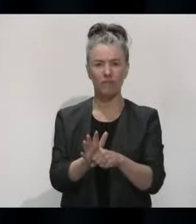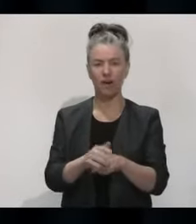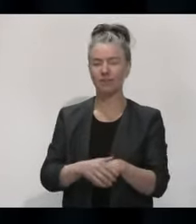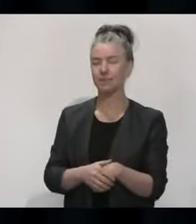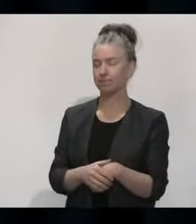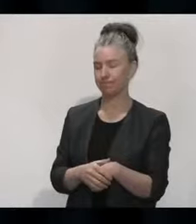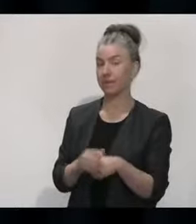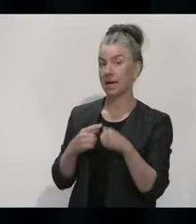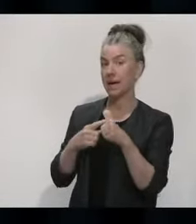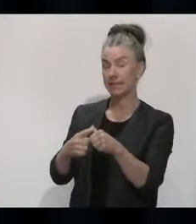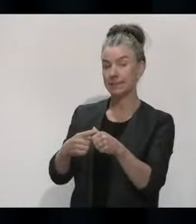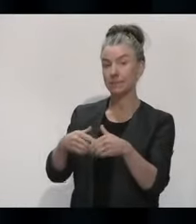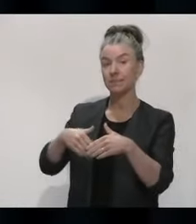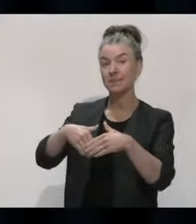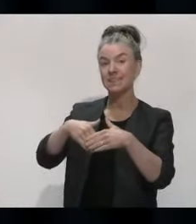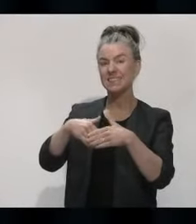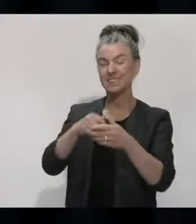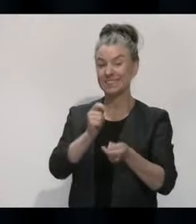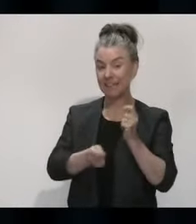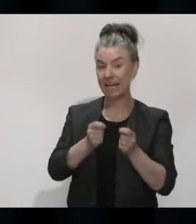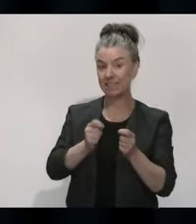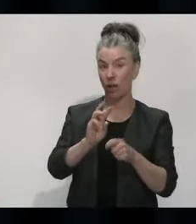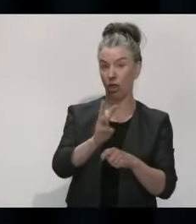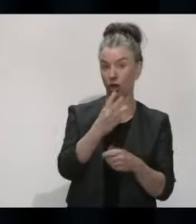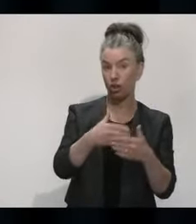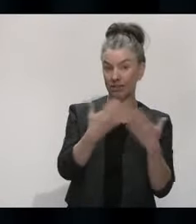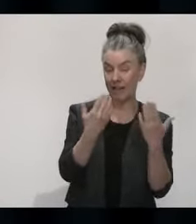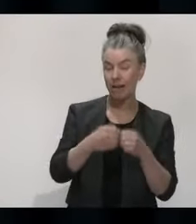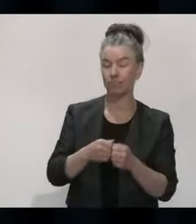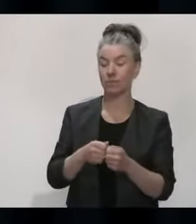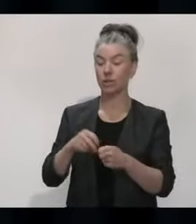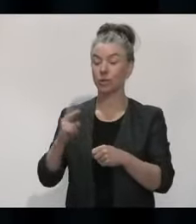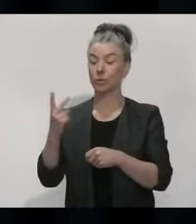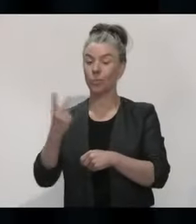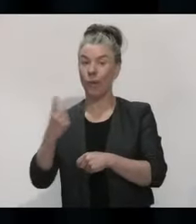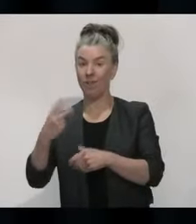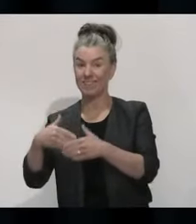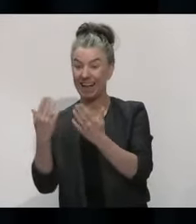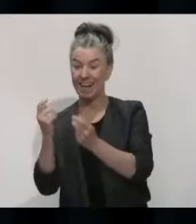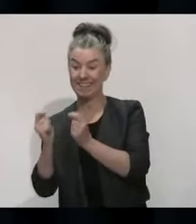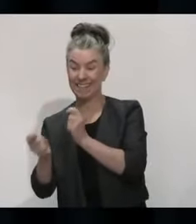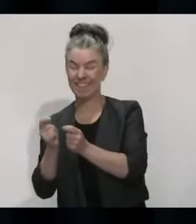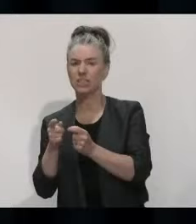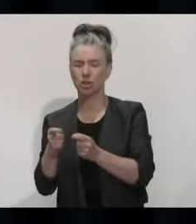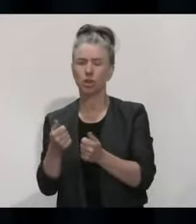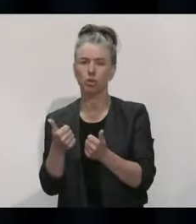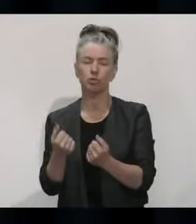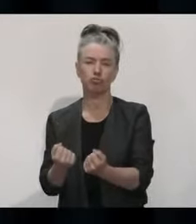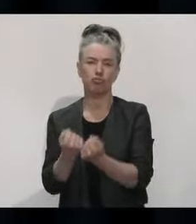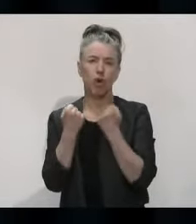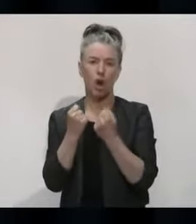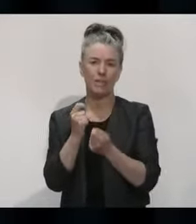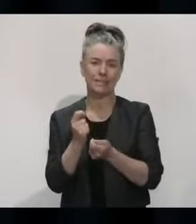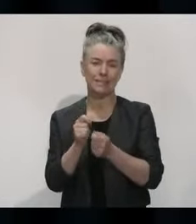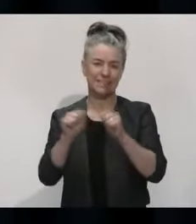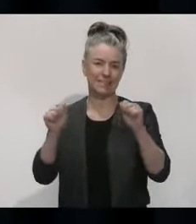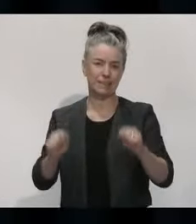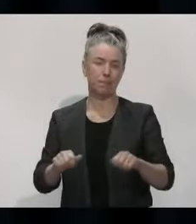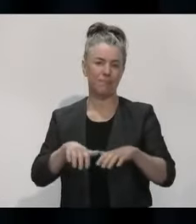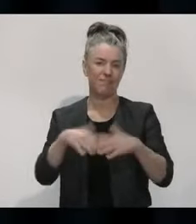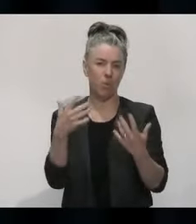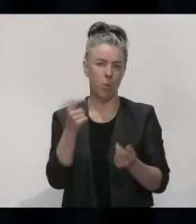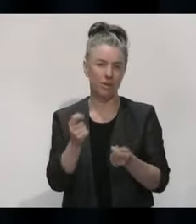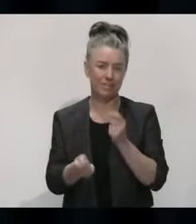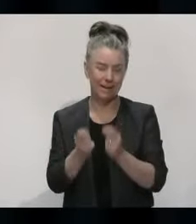day three and the day 12 testing regime is the most robust that we can have for New Zealand. We've looked at best practice internationally.